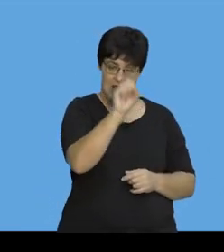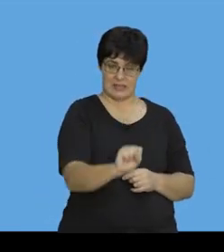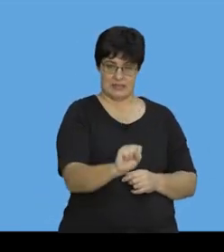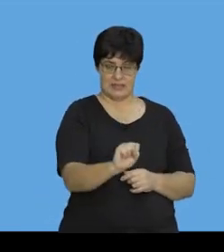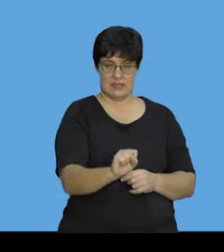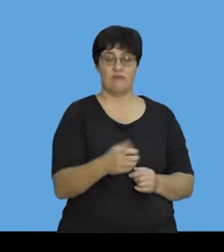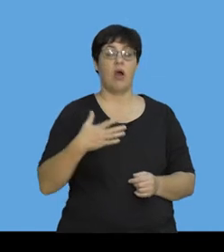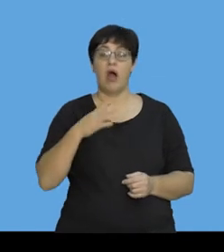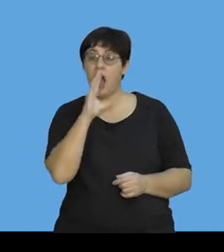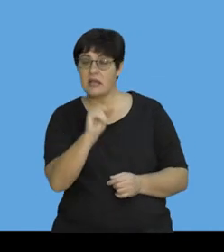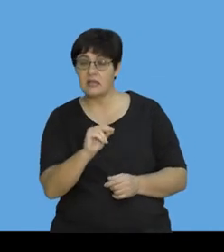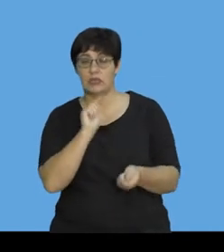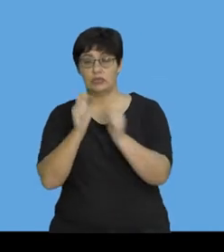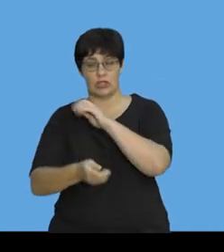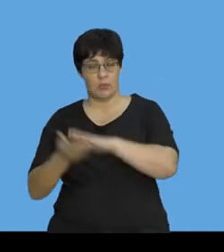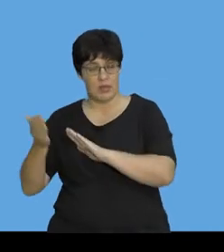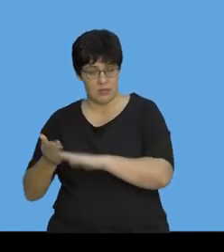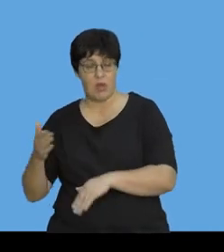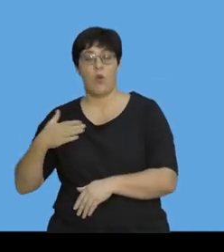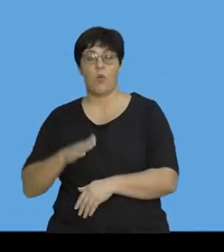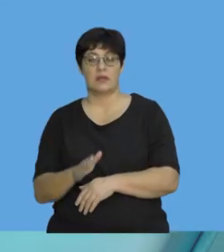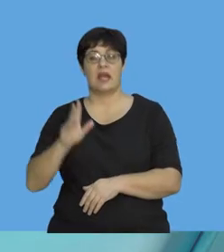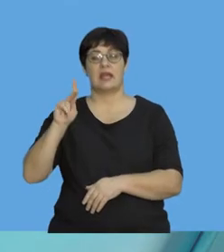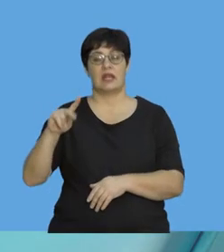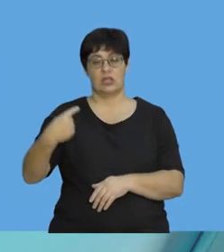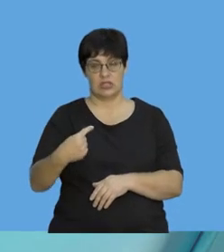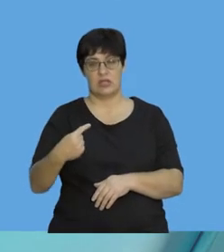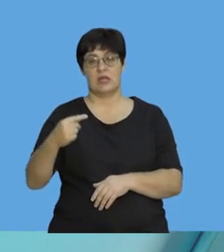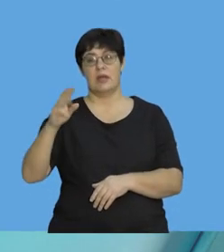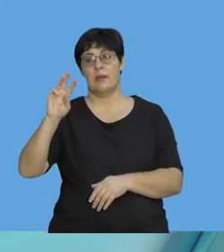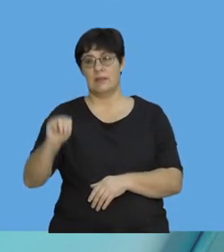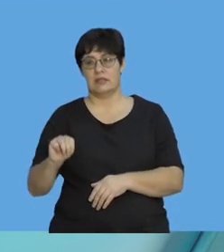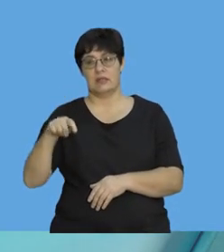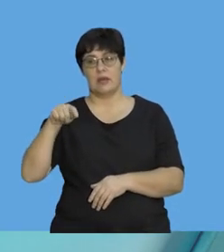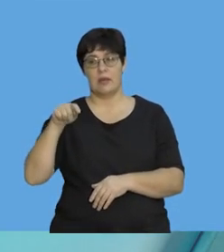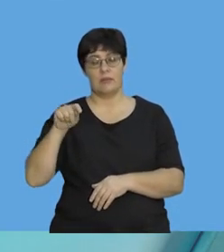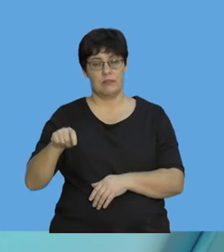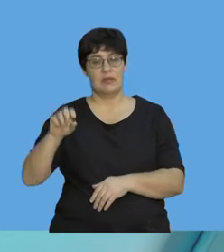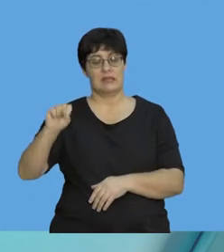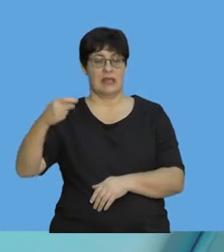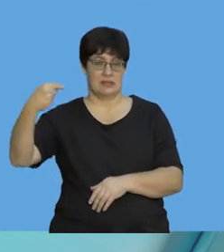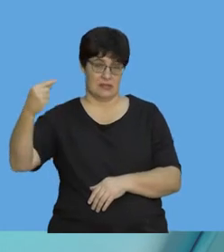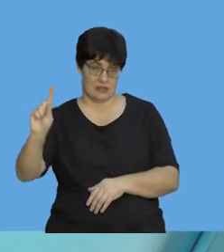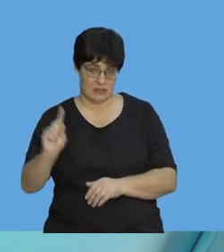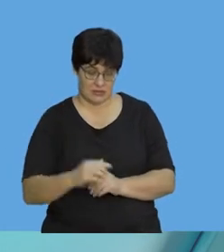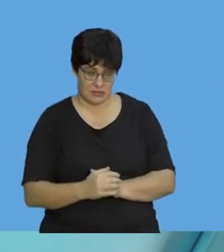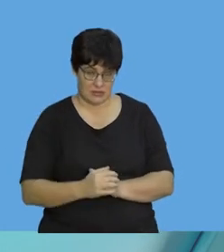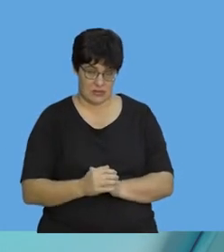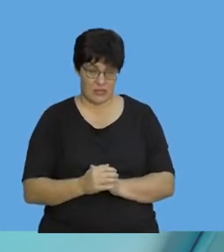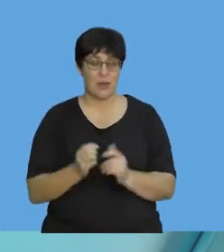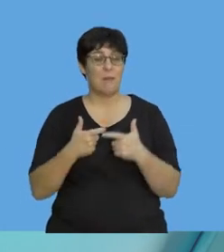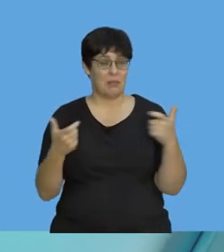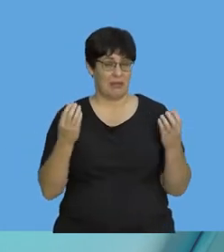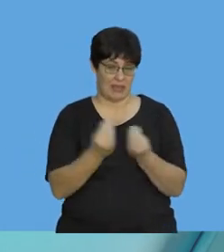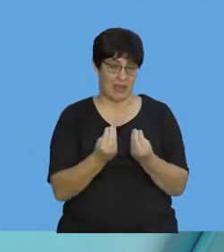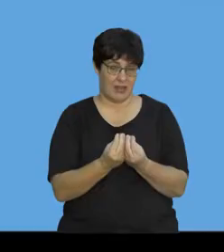want Newton seconds. If I ask for change in momentum, I want kilogram meters per second, all